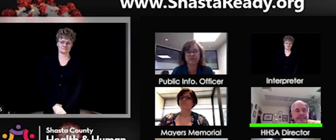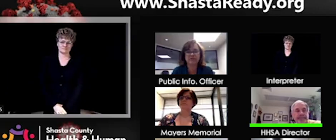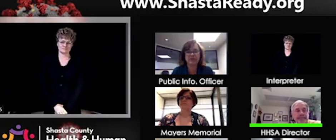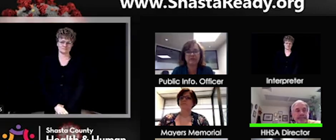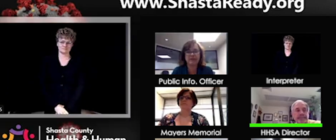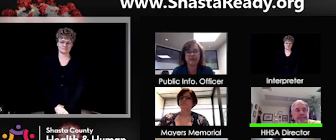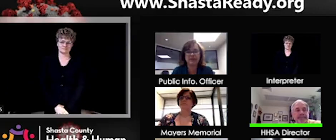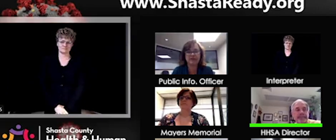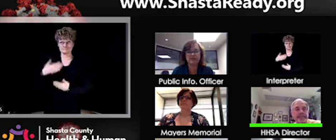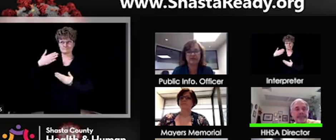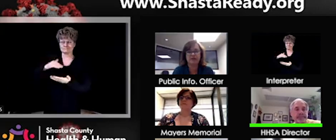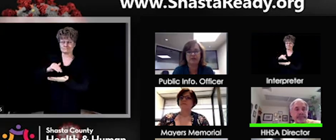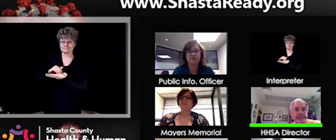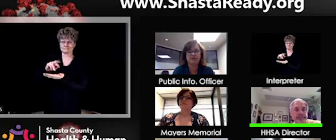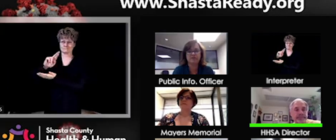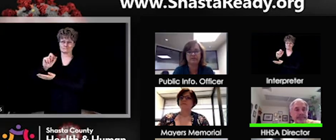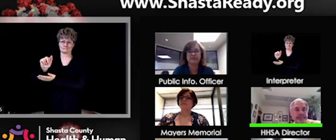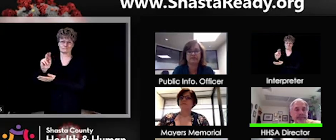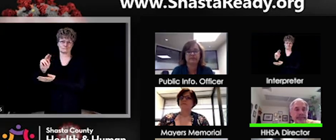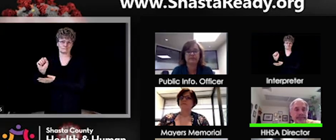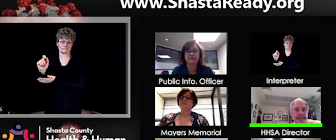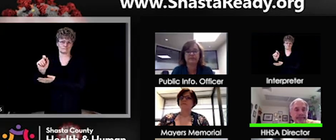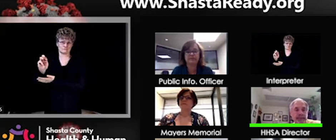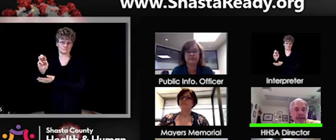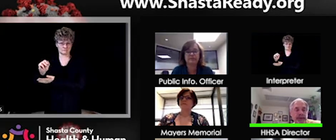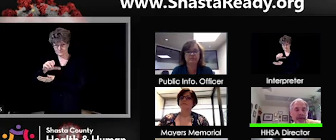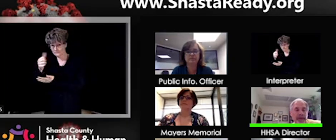All right. Thank you, Dr. Ramstrom. Anybody else? I don't know.